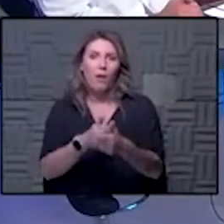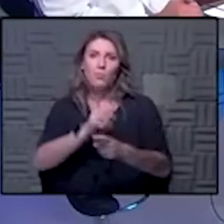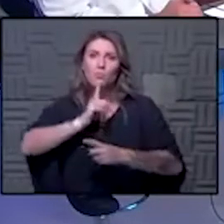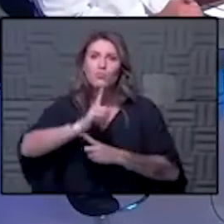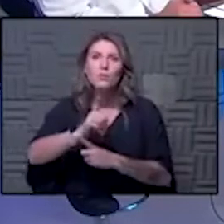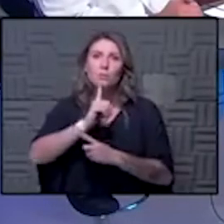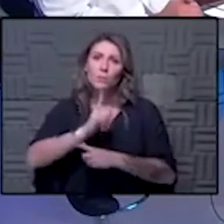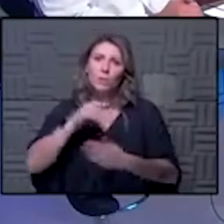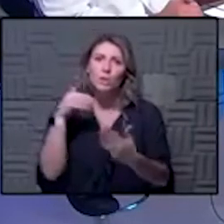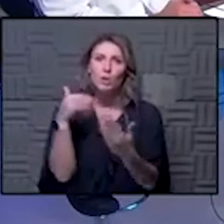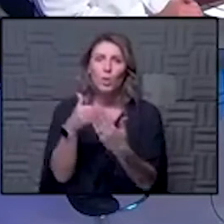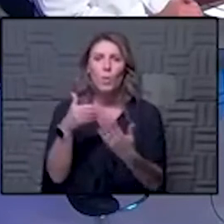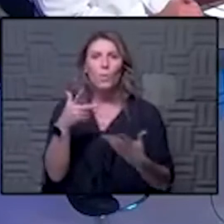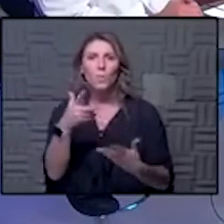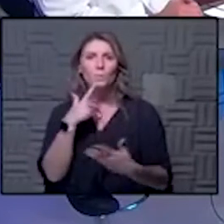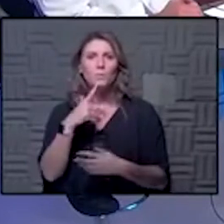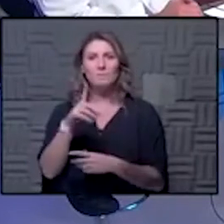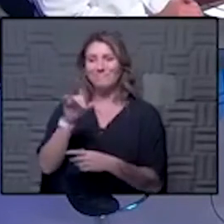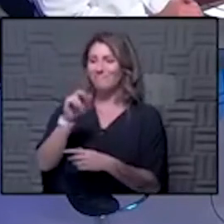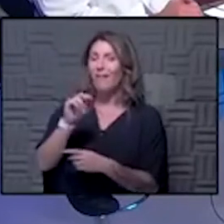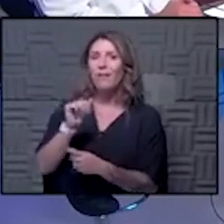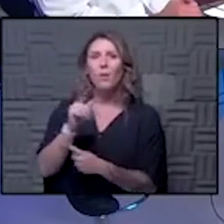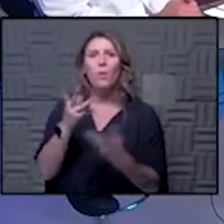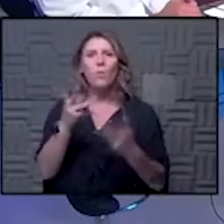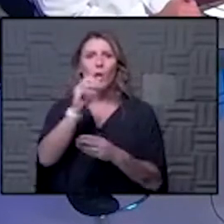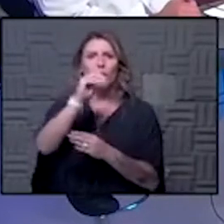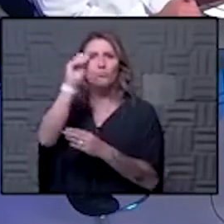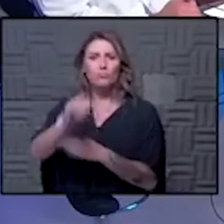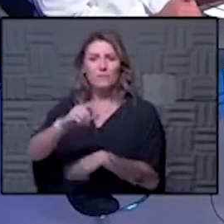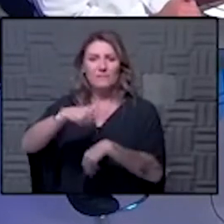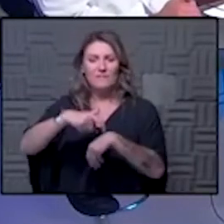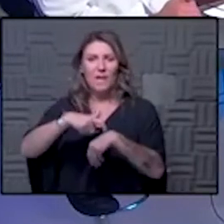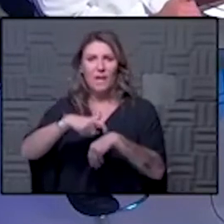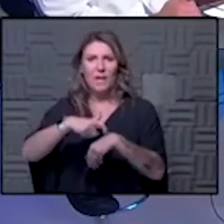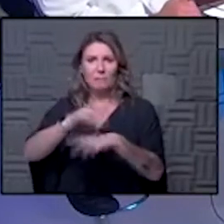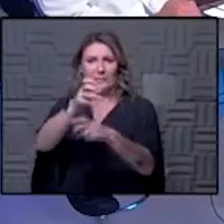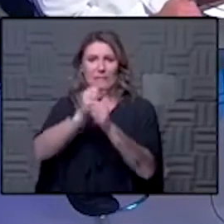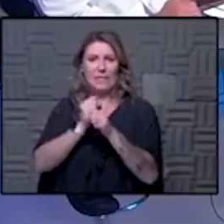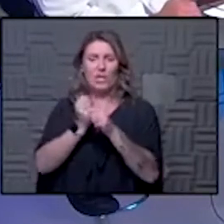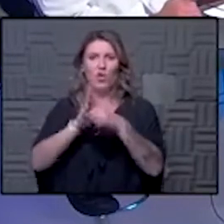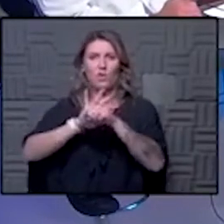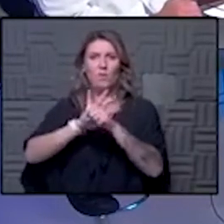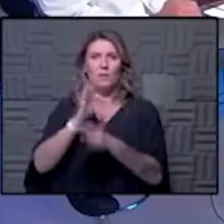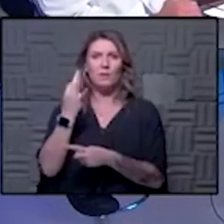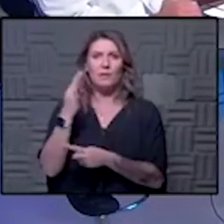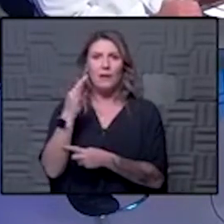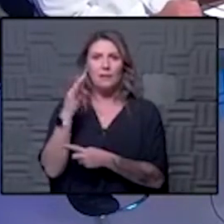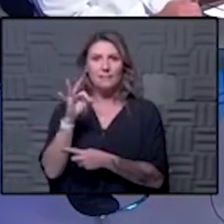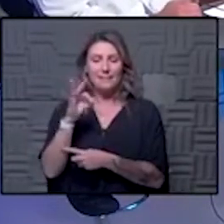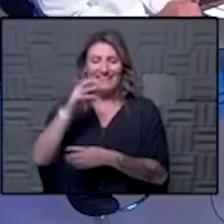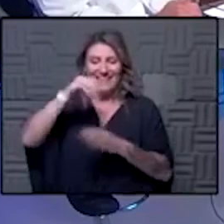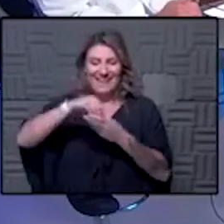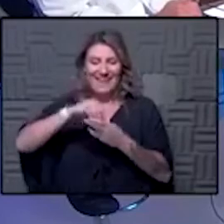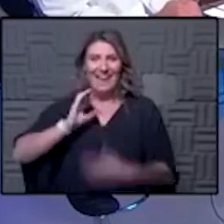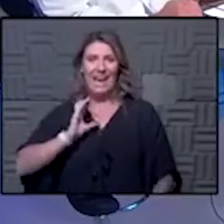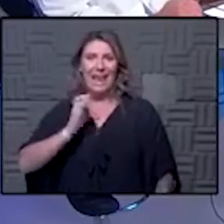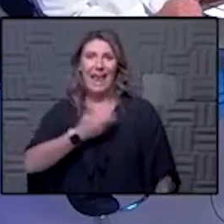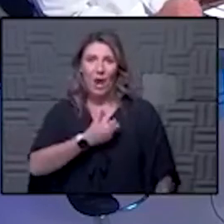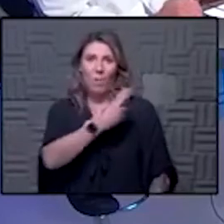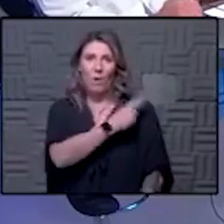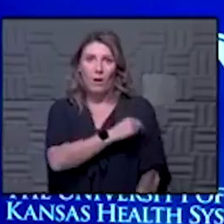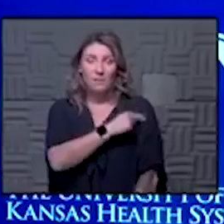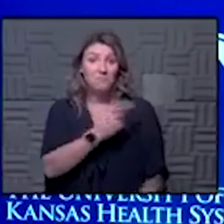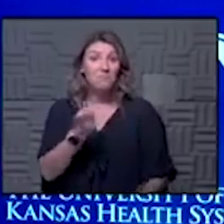closely yeah what percent of time have we seen a patient get COVID-19 in our facility